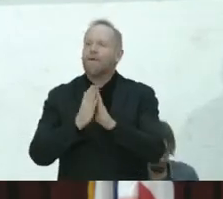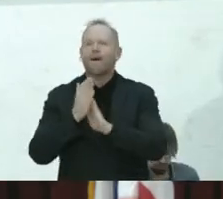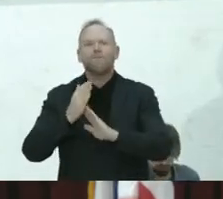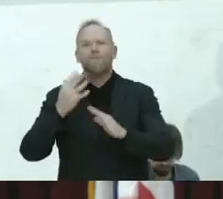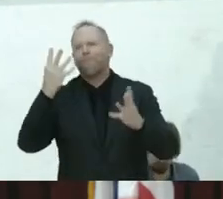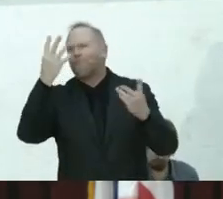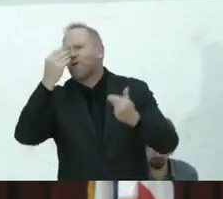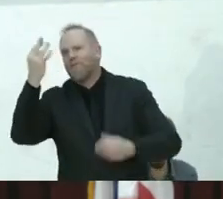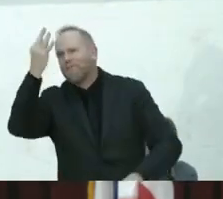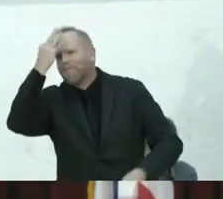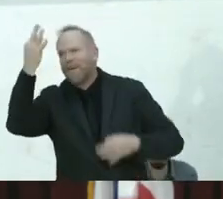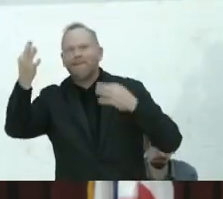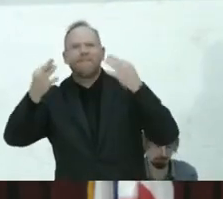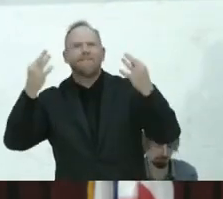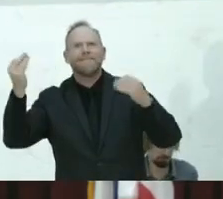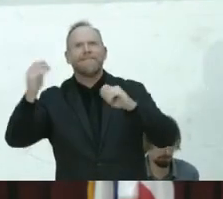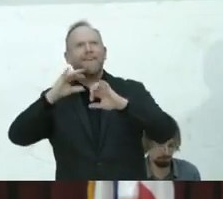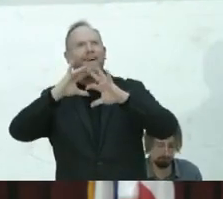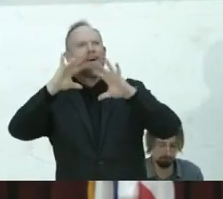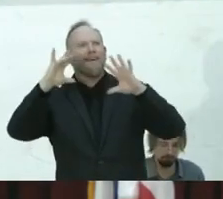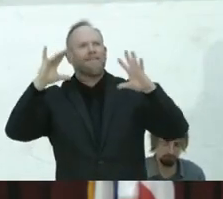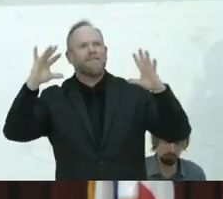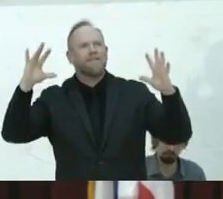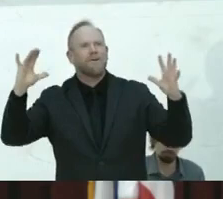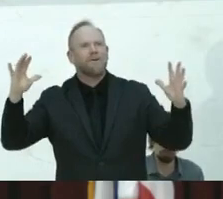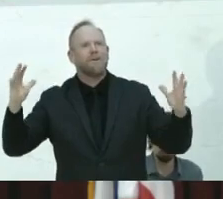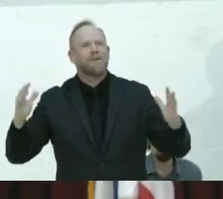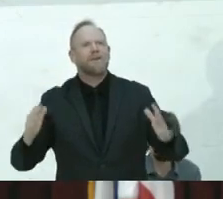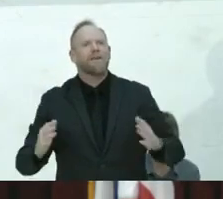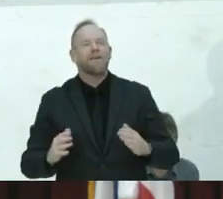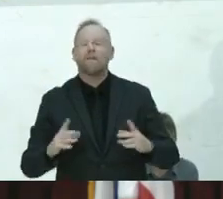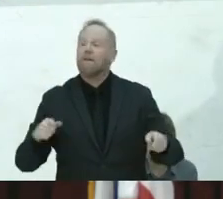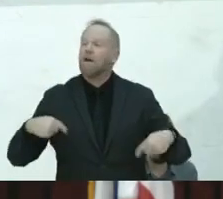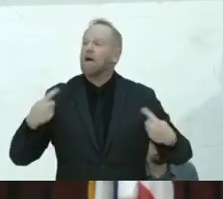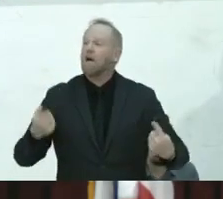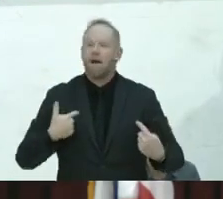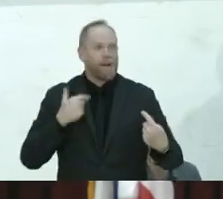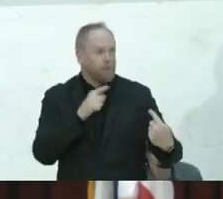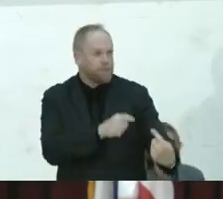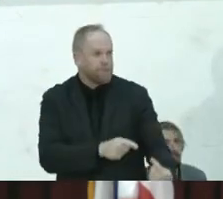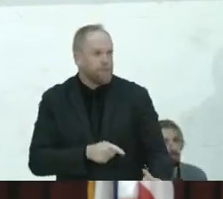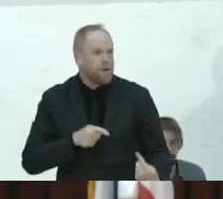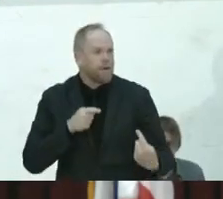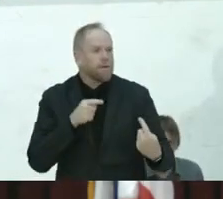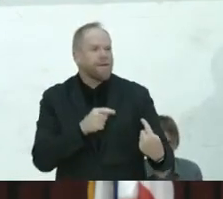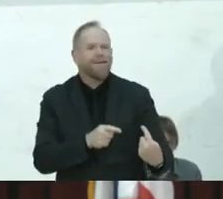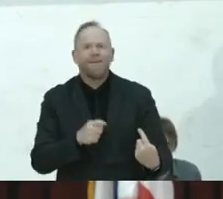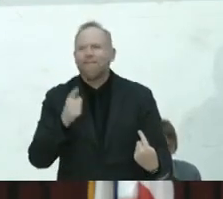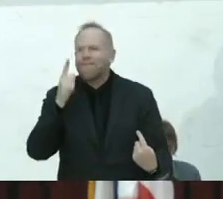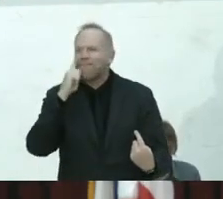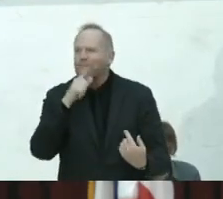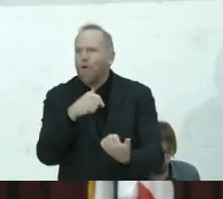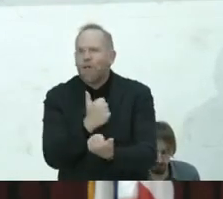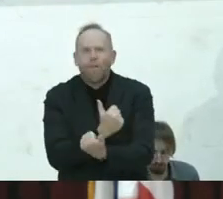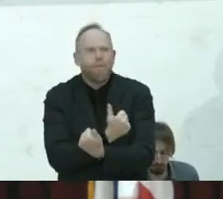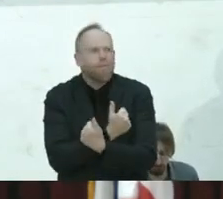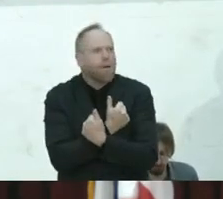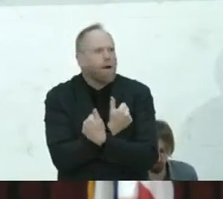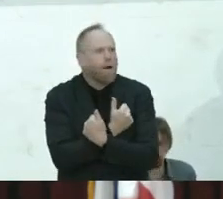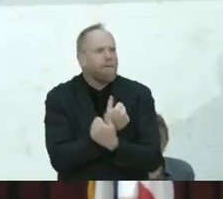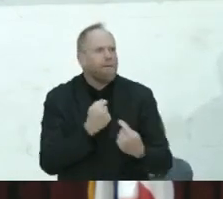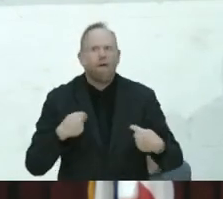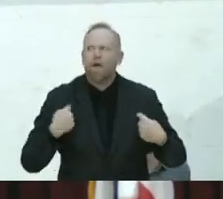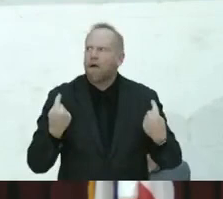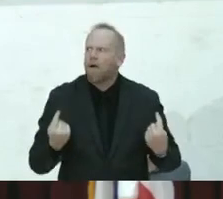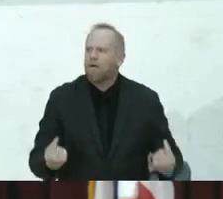what it's taught me to love so it's